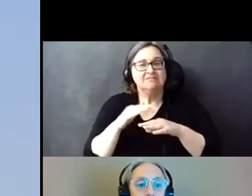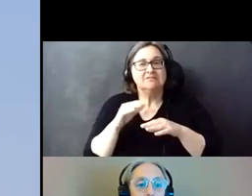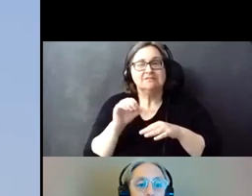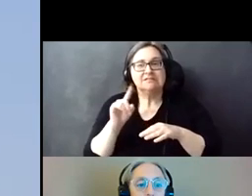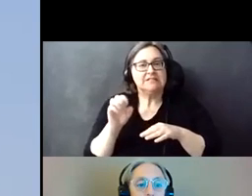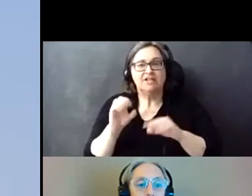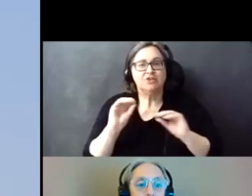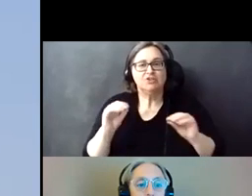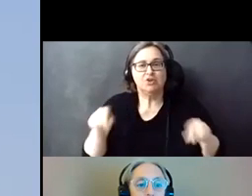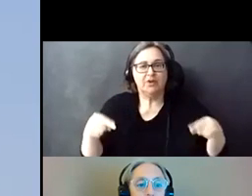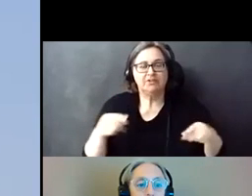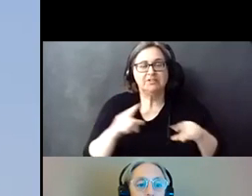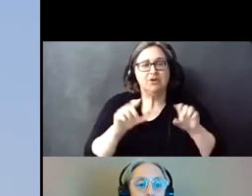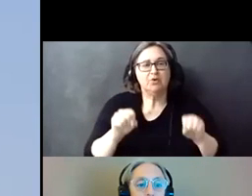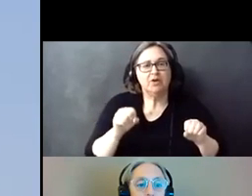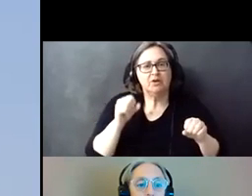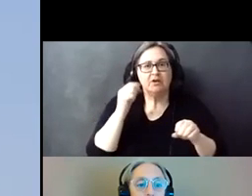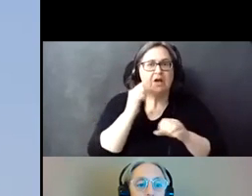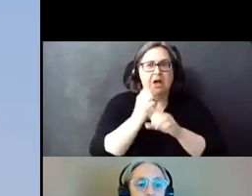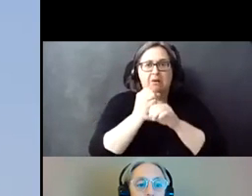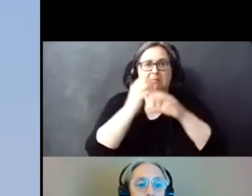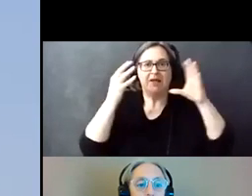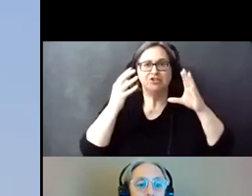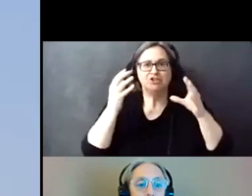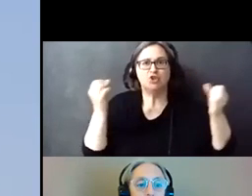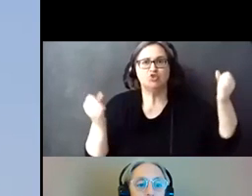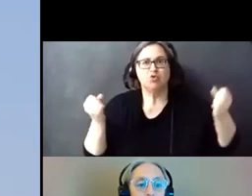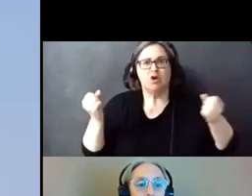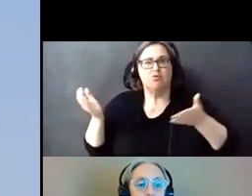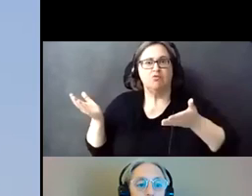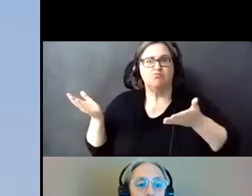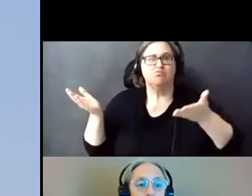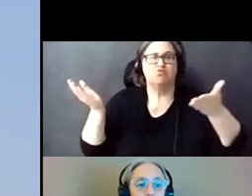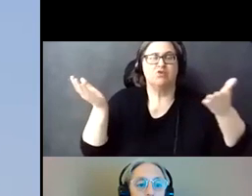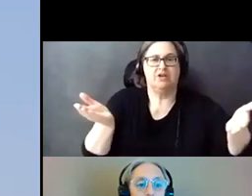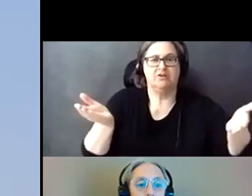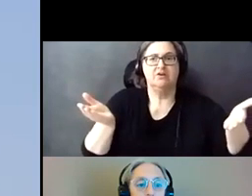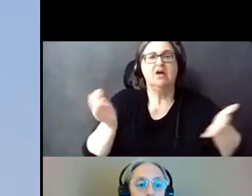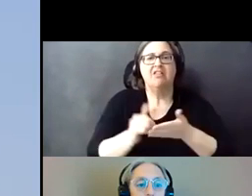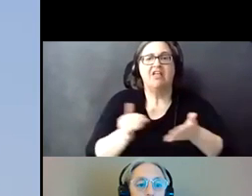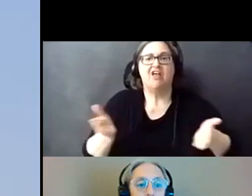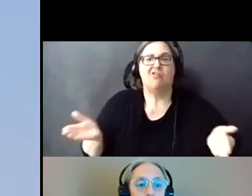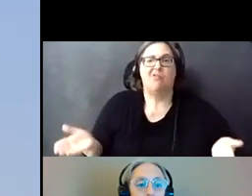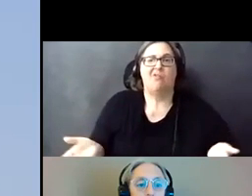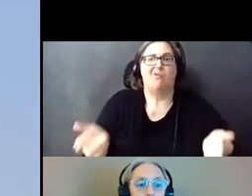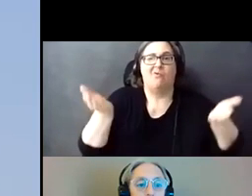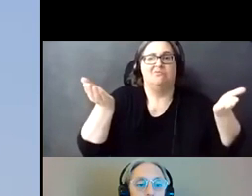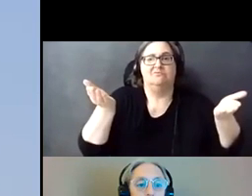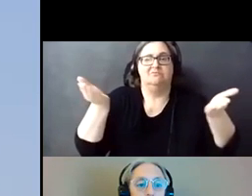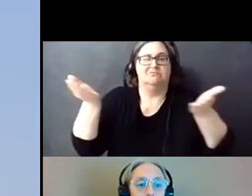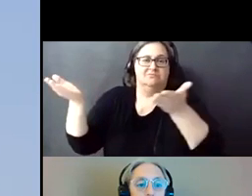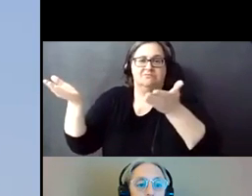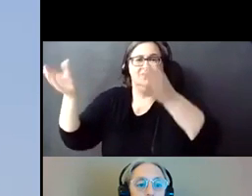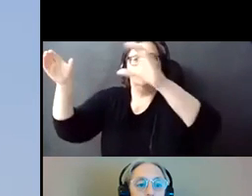you can imagine the truck will bring a segment in here um this loading bay will pick it off the truck and then